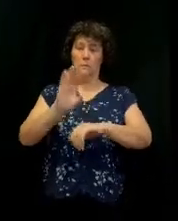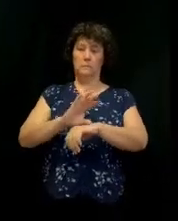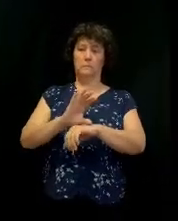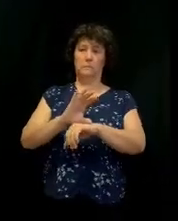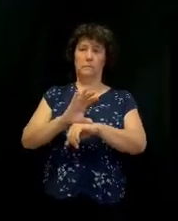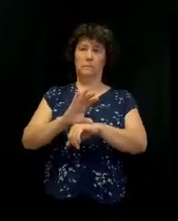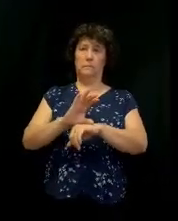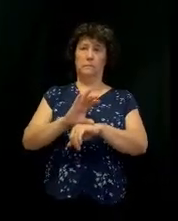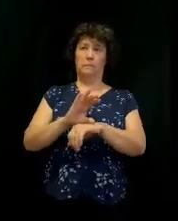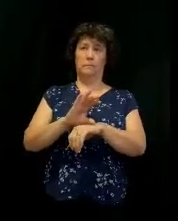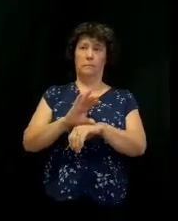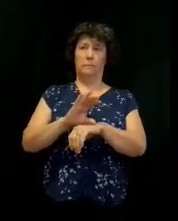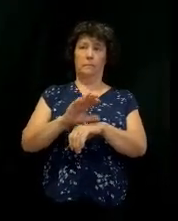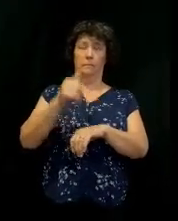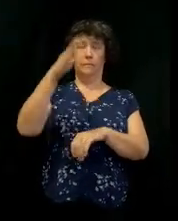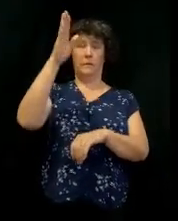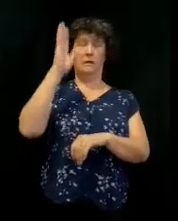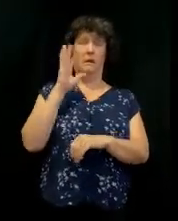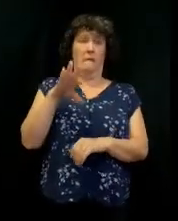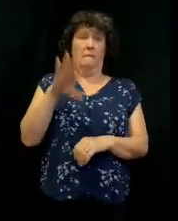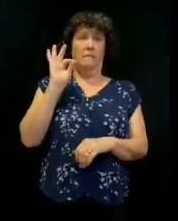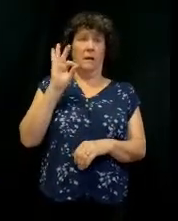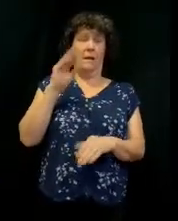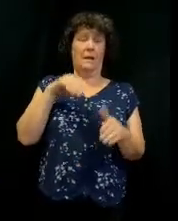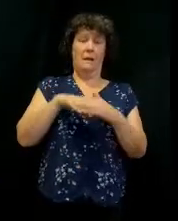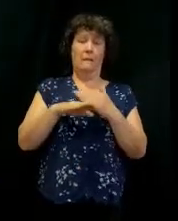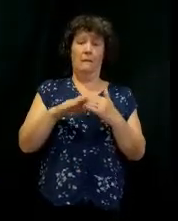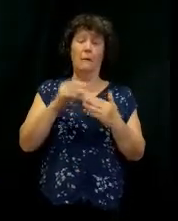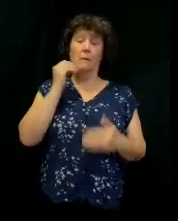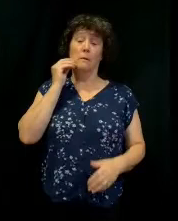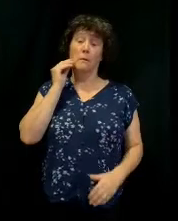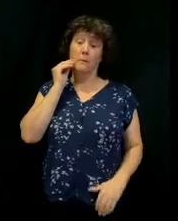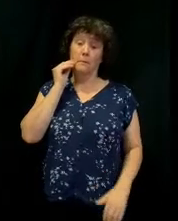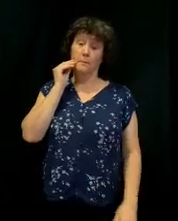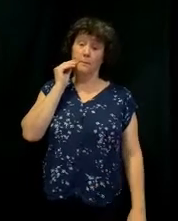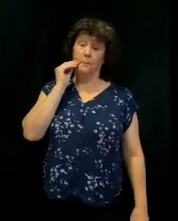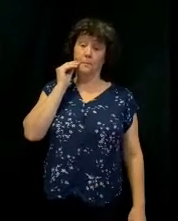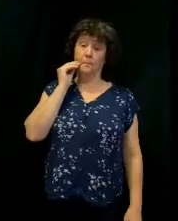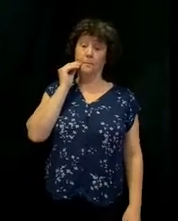Because I, listen, God is found in a habitat. Everybody say habitat.